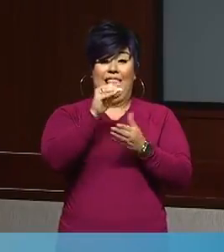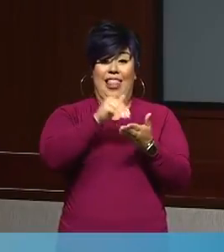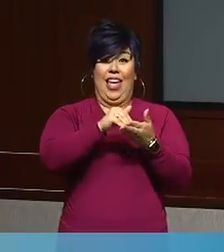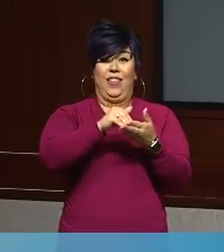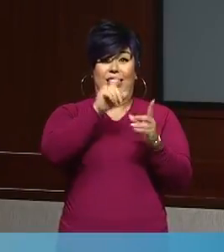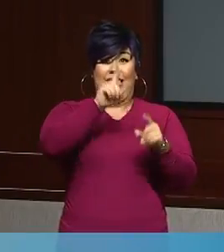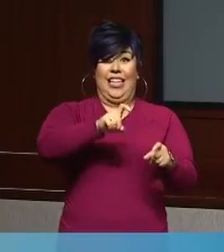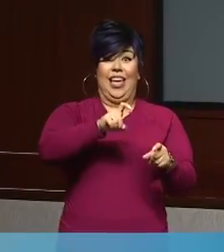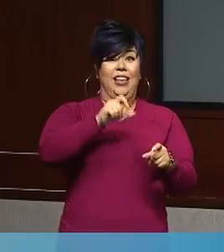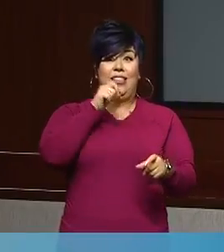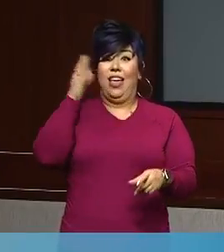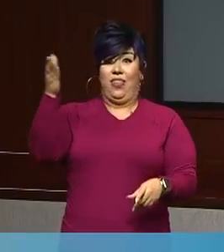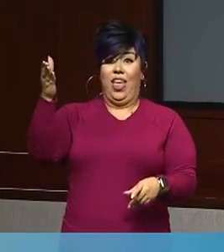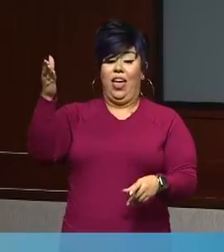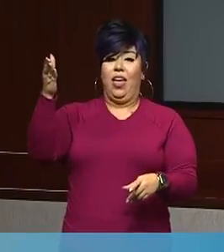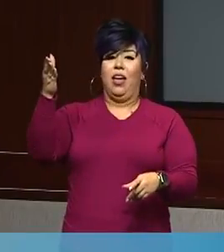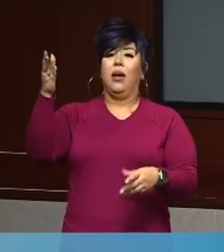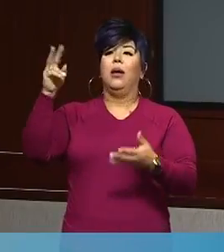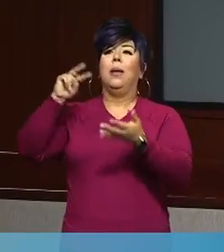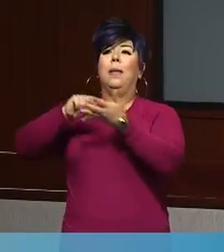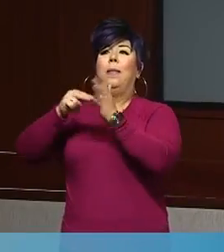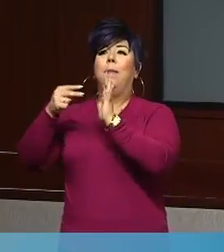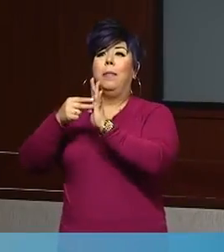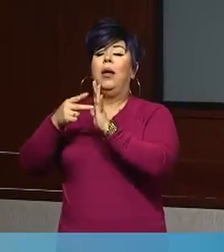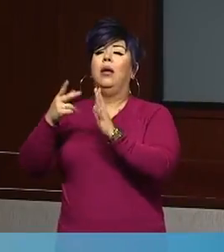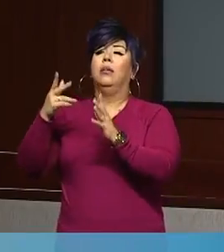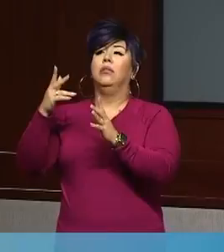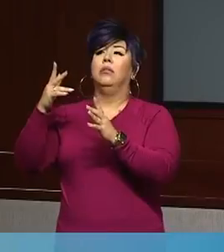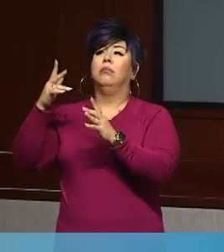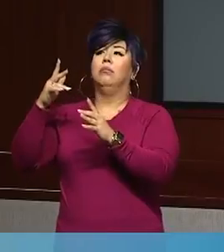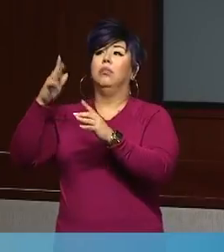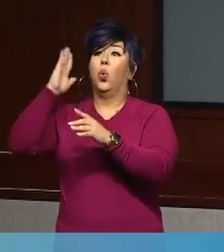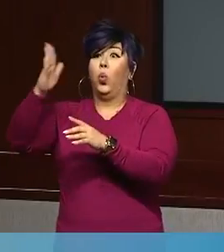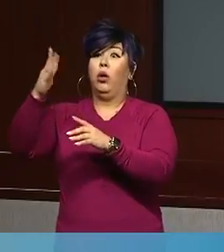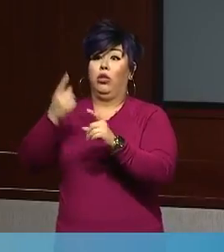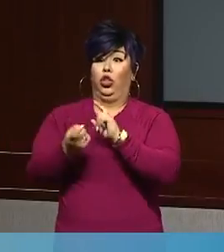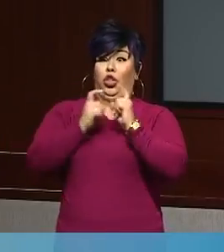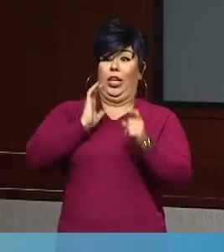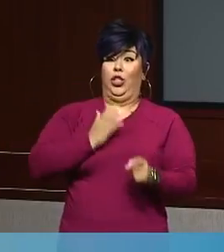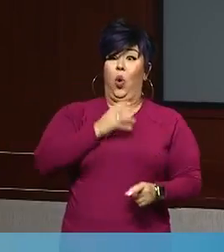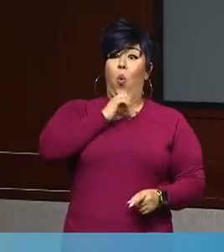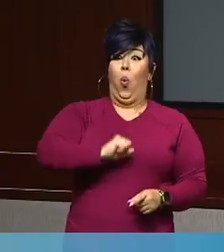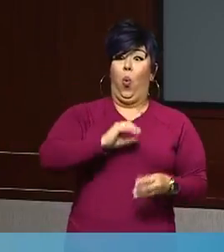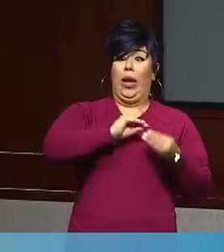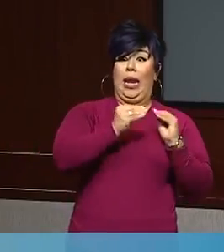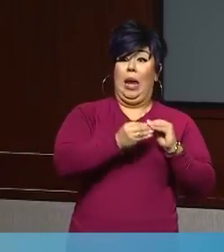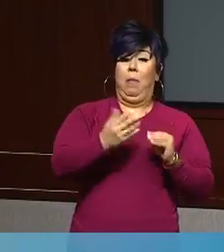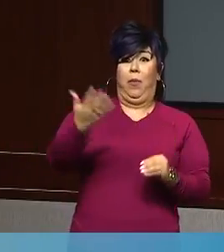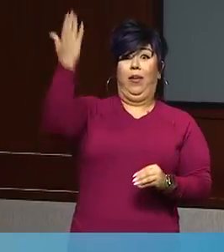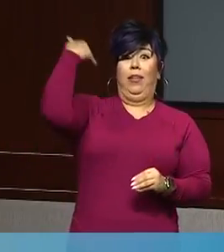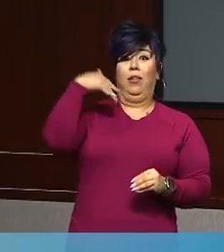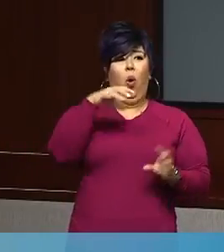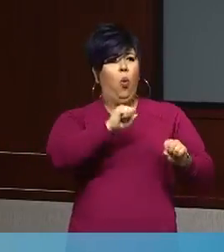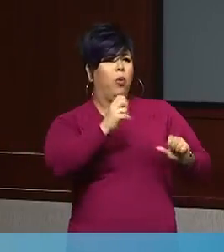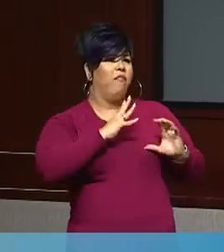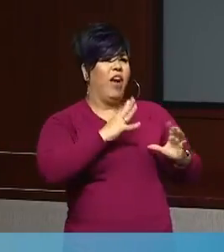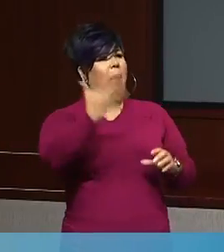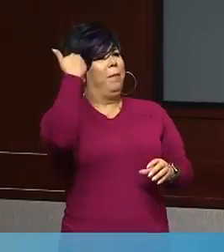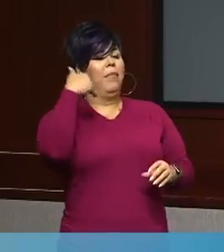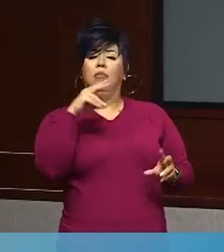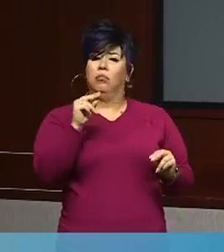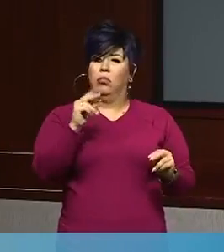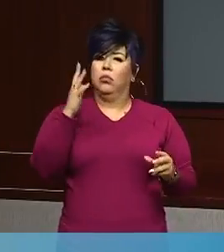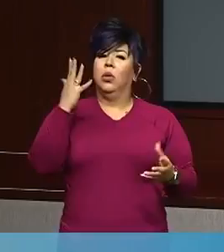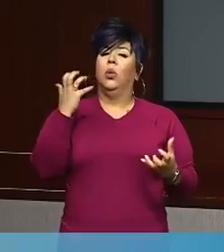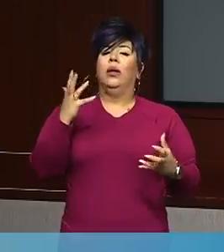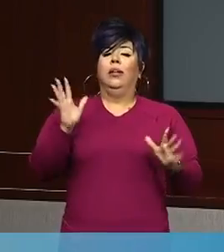you know this was your old case rate. So we are trying to work on it now so that for the next assessment it will